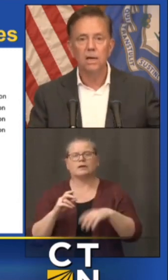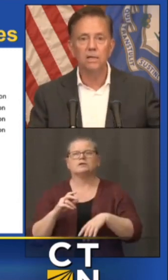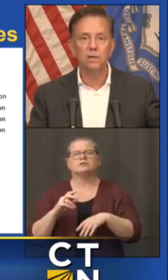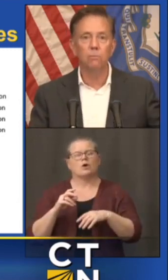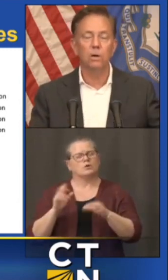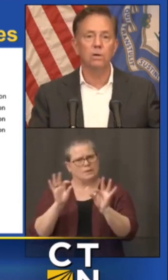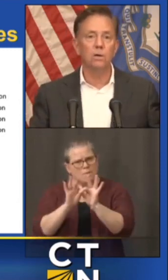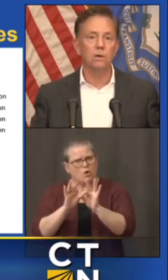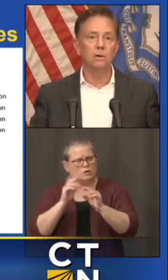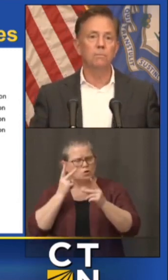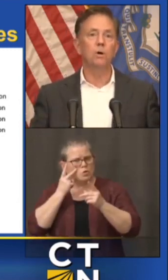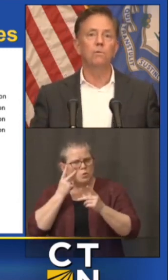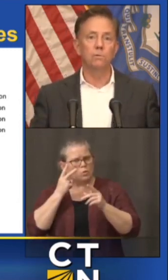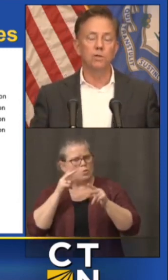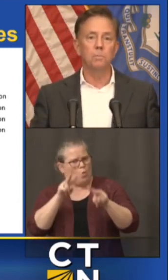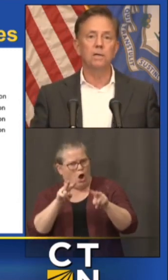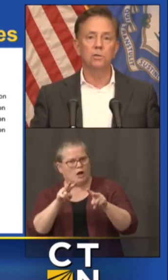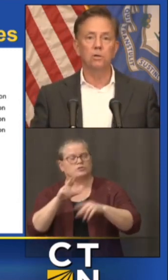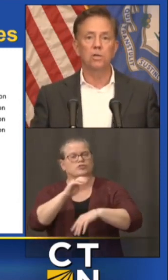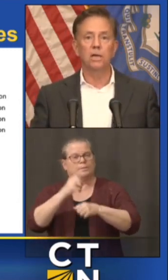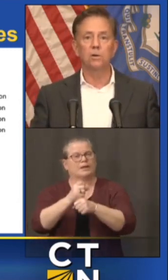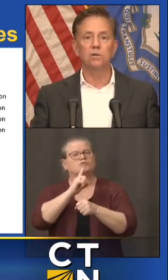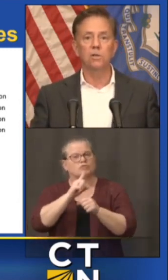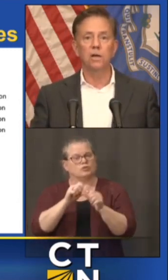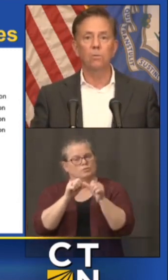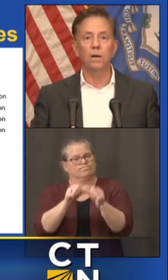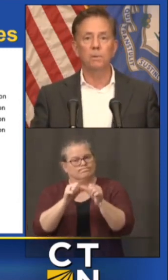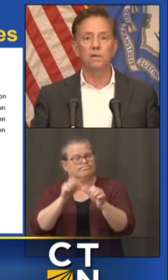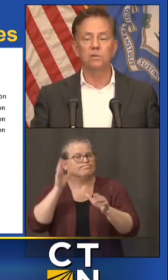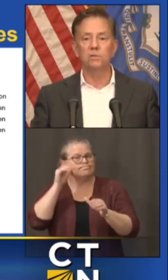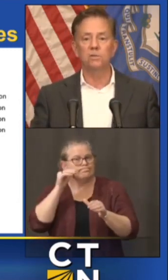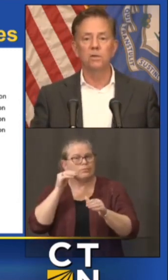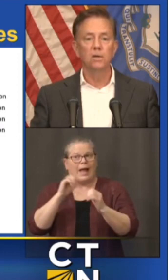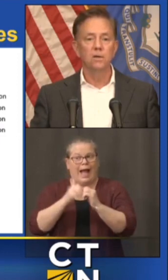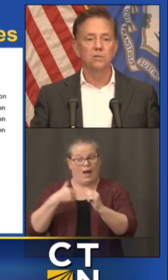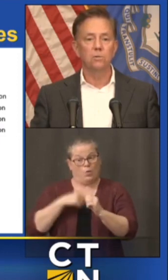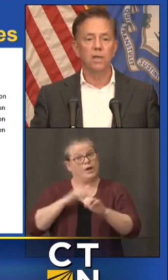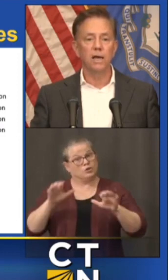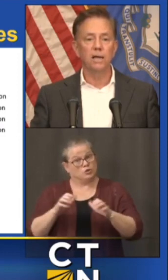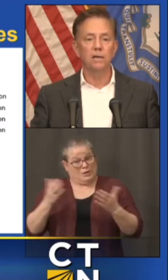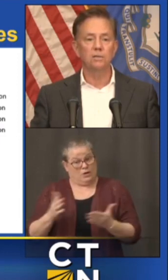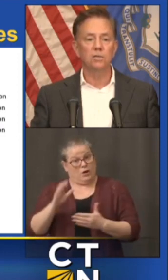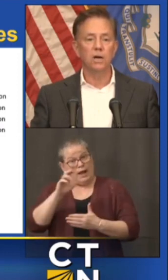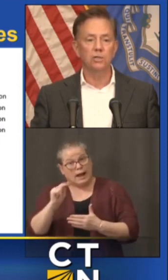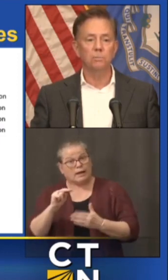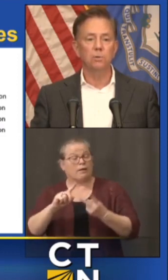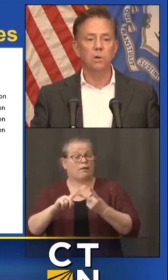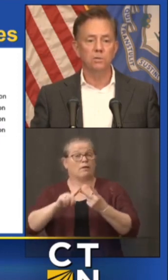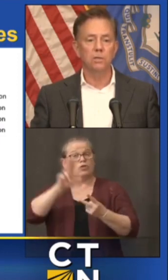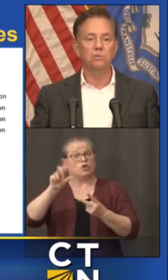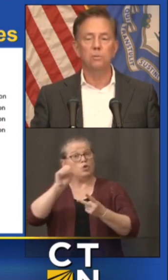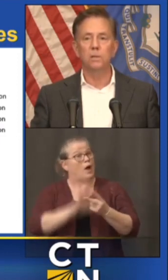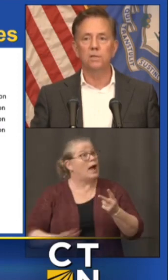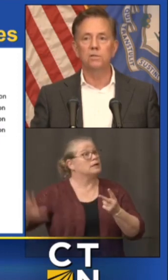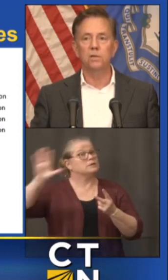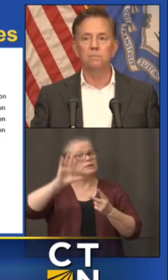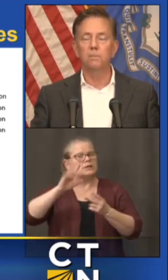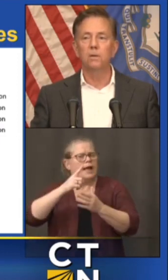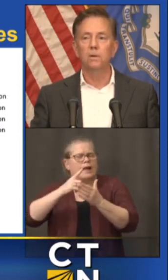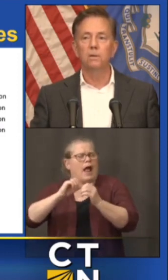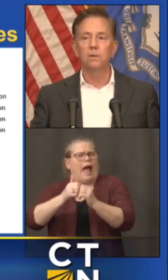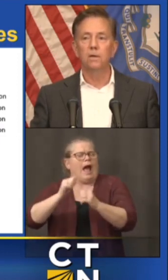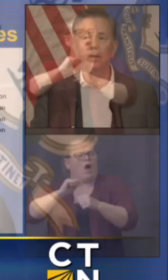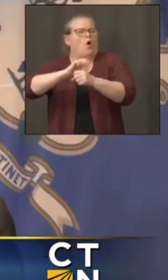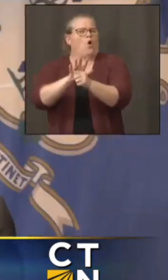and uh what our um covid response looks like on a statewide basis so with that uh josh and paul deirdre melissa